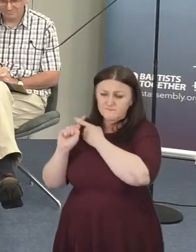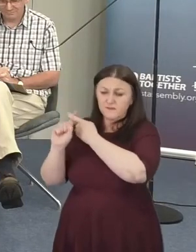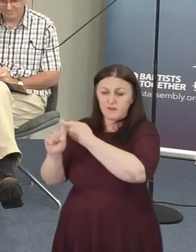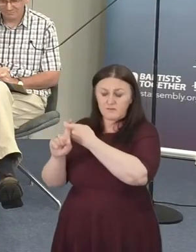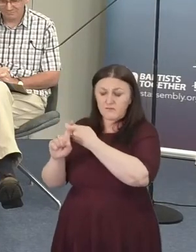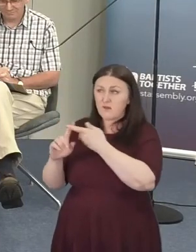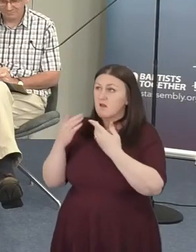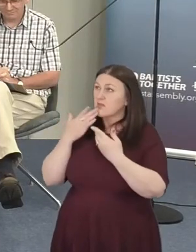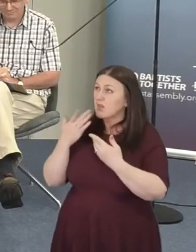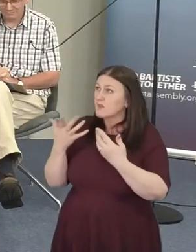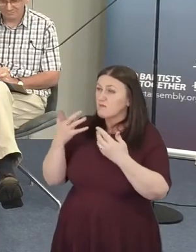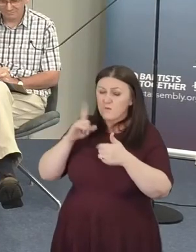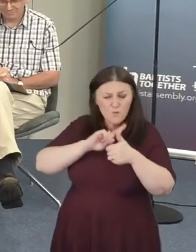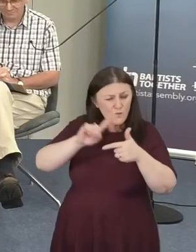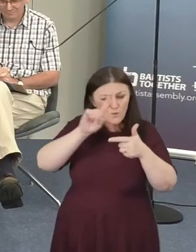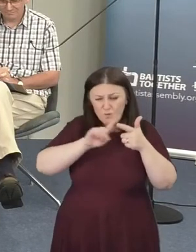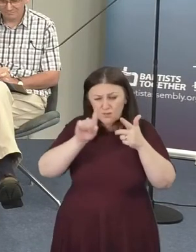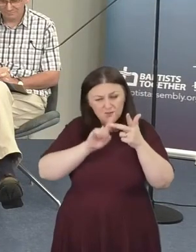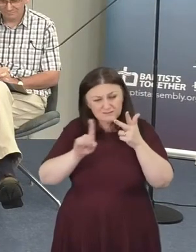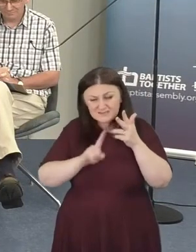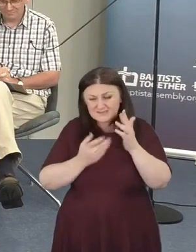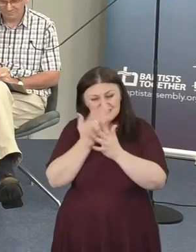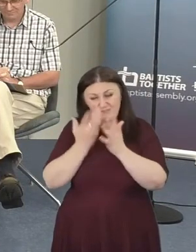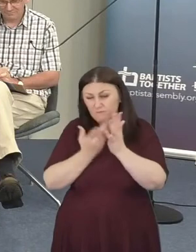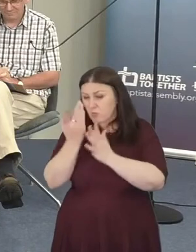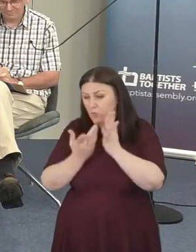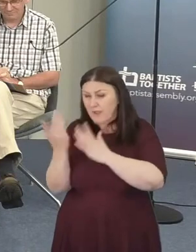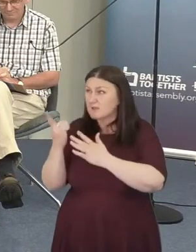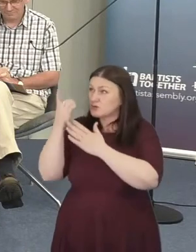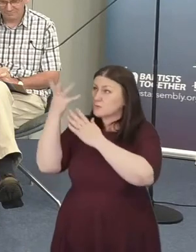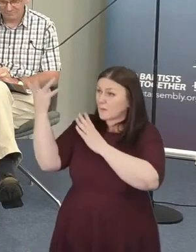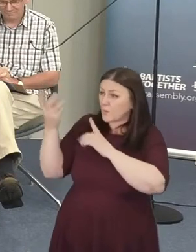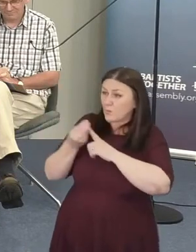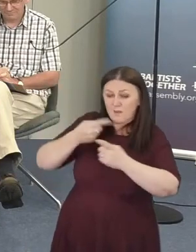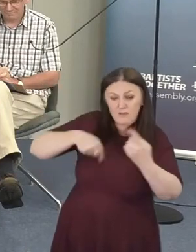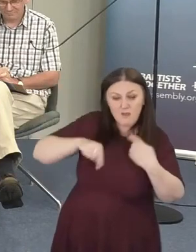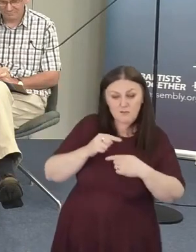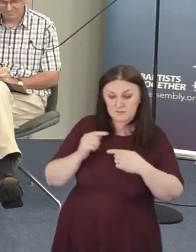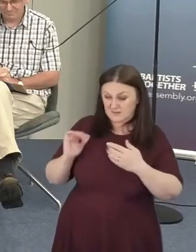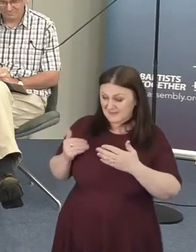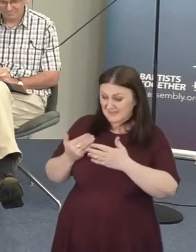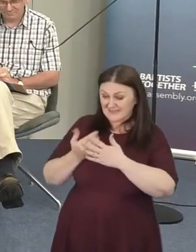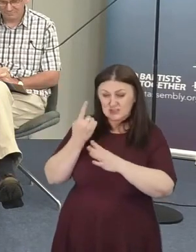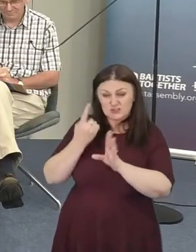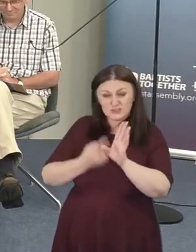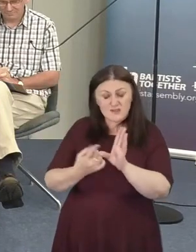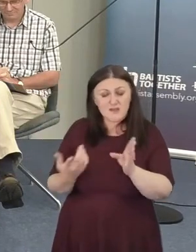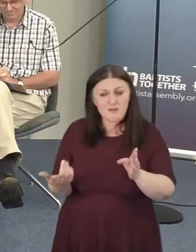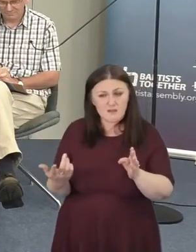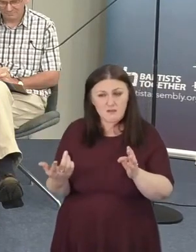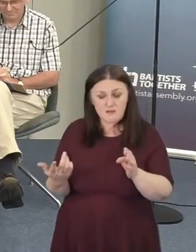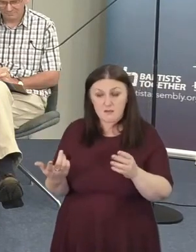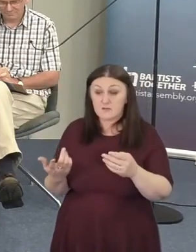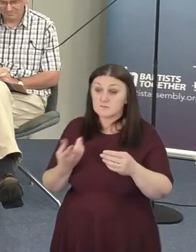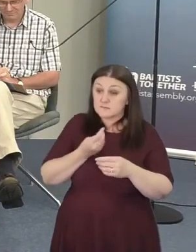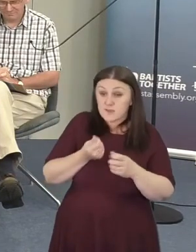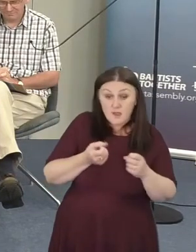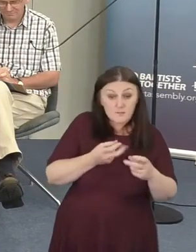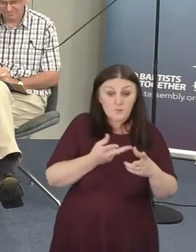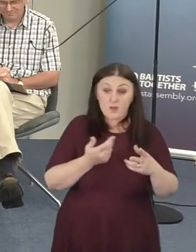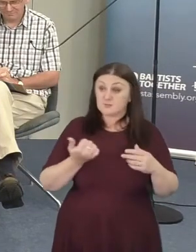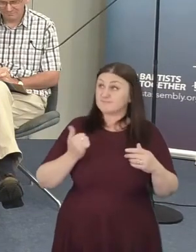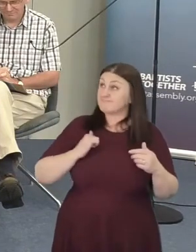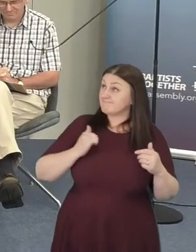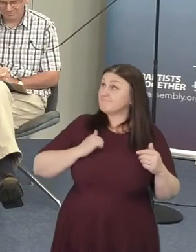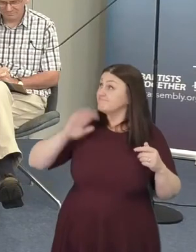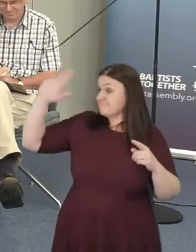ways that you have been with us in this past year. The ways that we anticipated and you